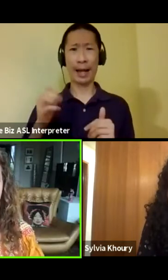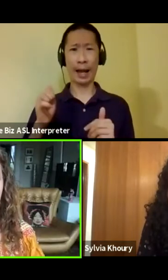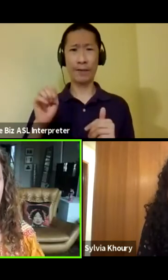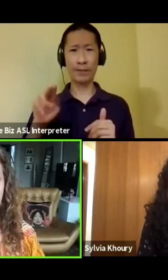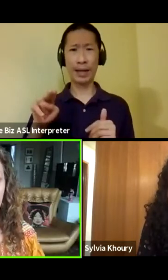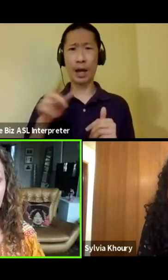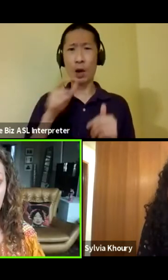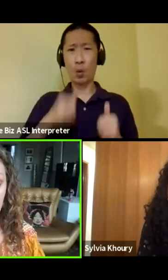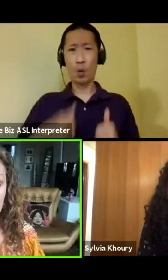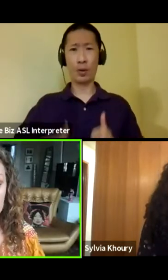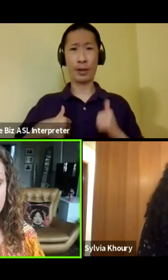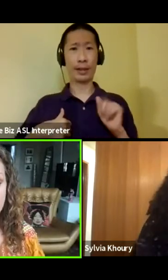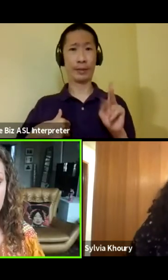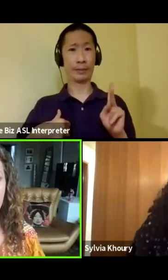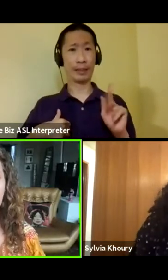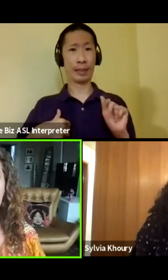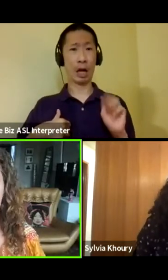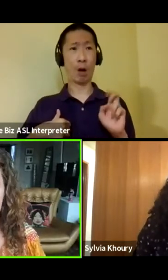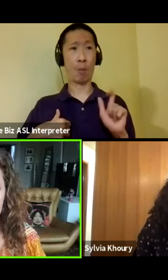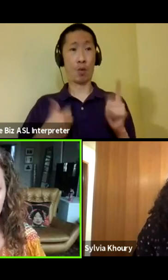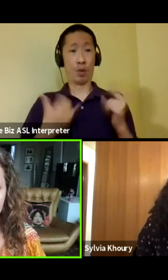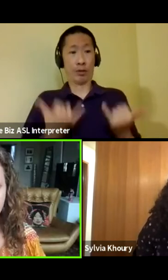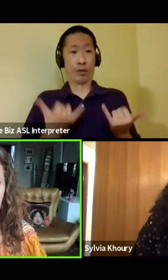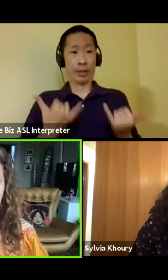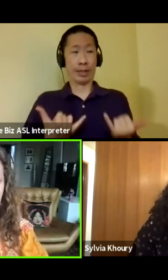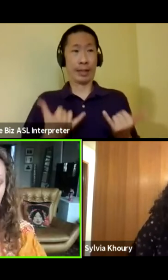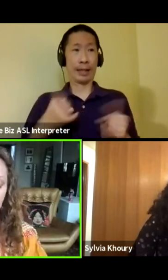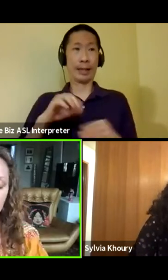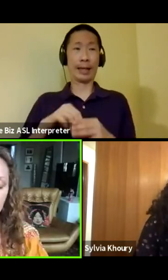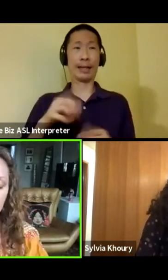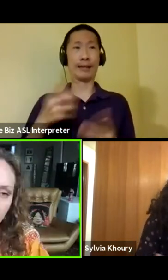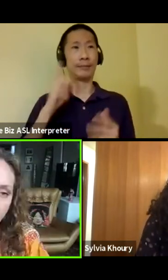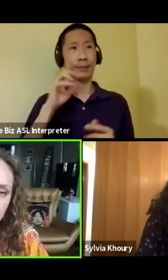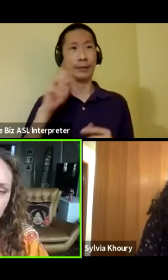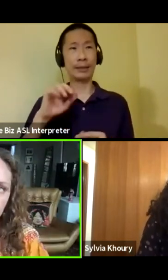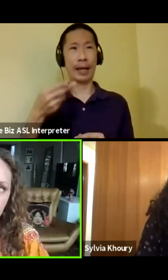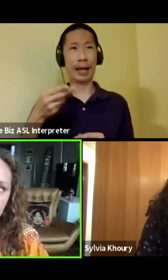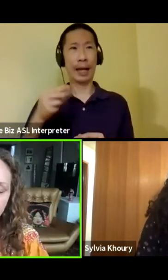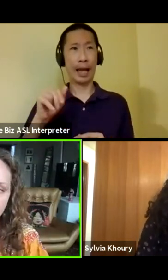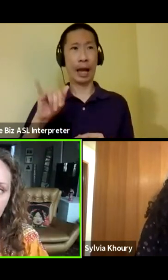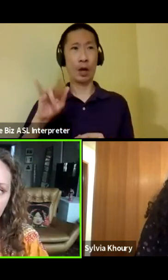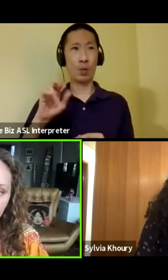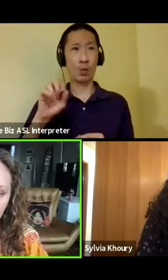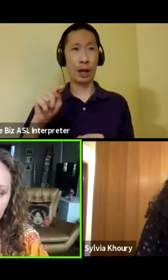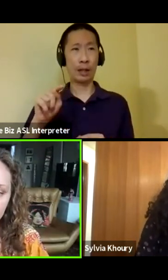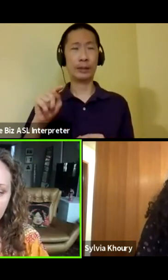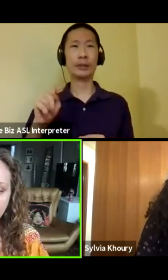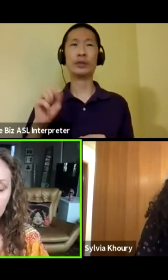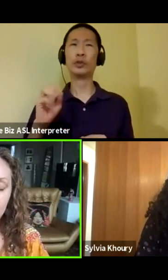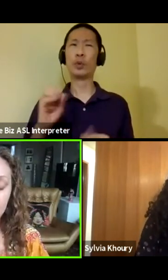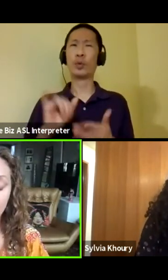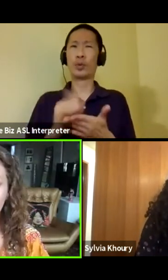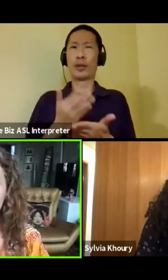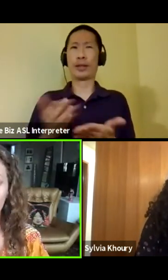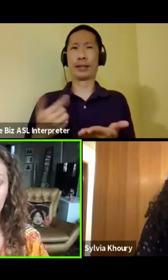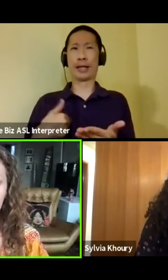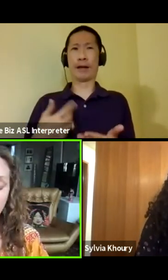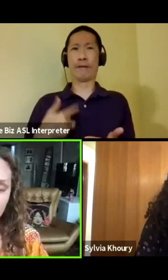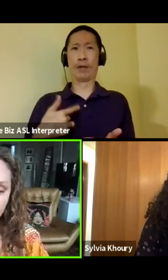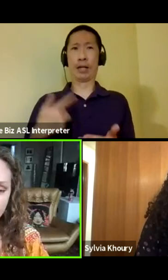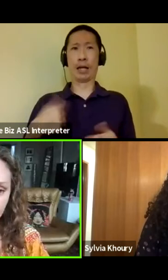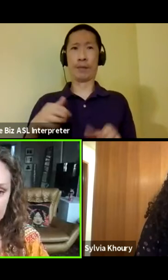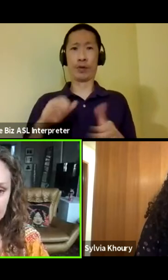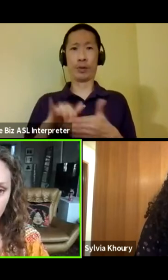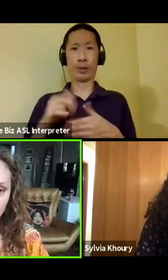lives in Kabul today in, let's say, Herat. So those are the kinds of things that I feel that I have been doing